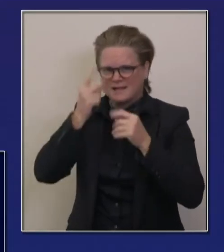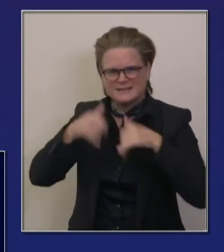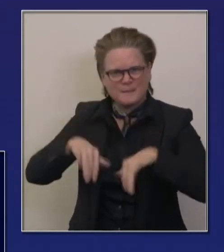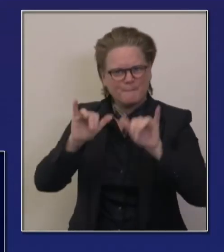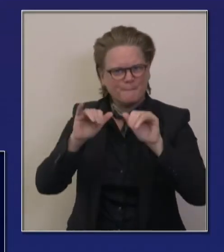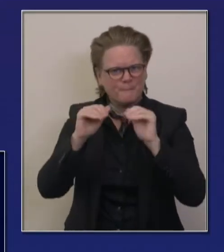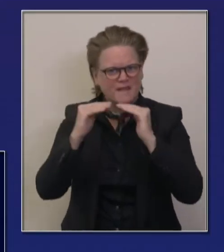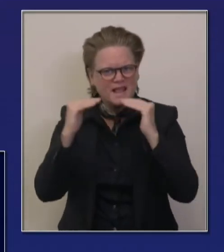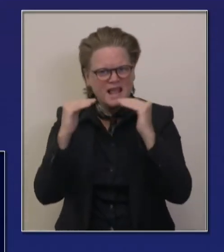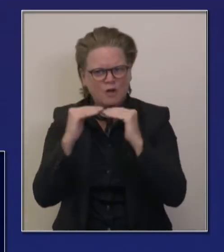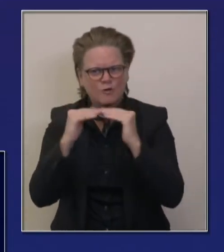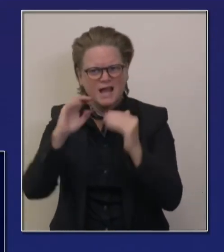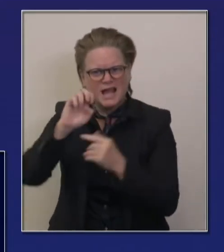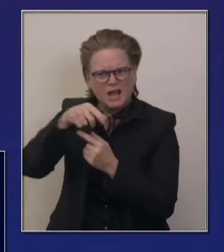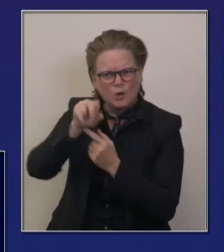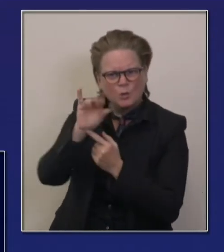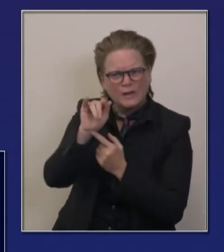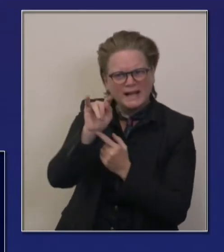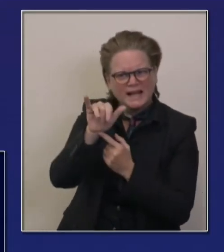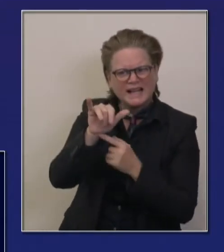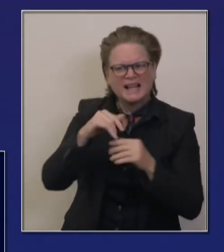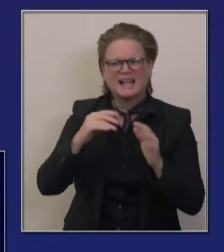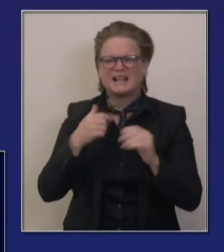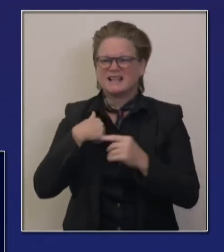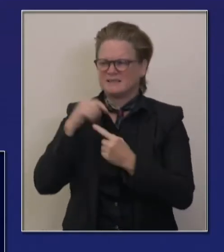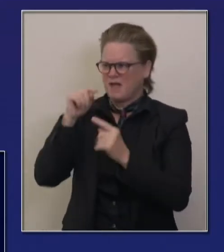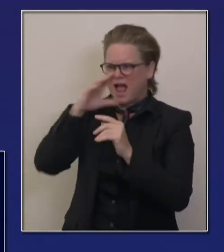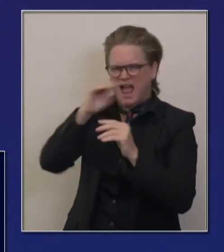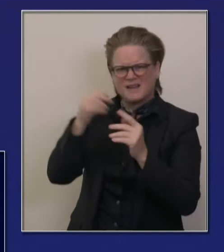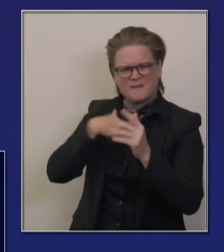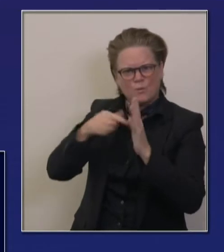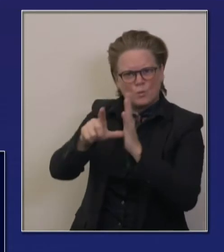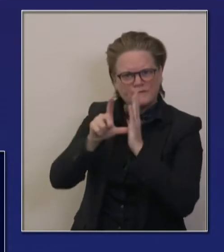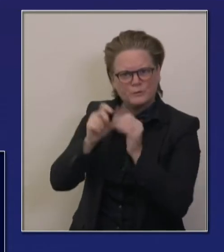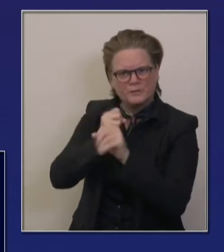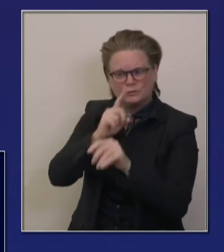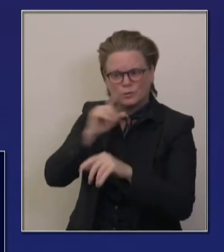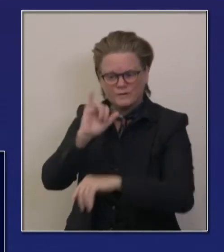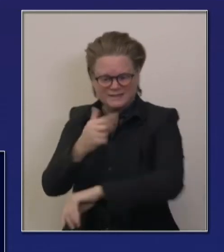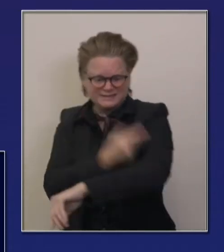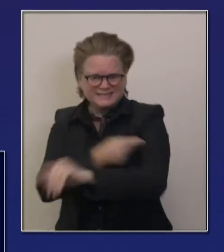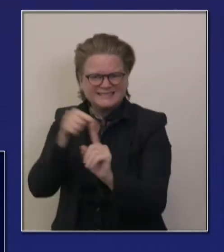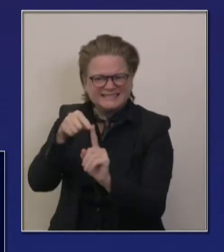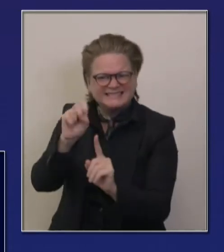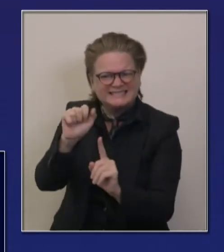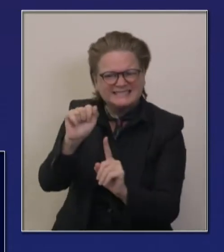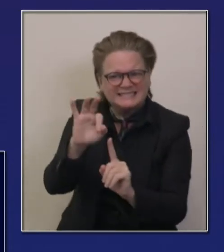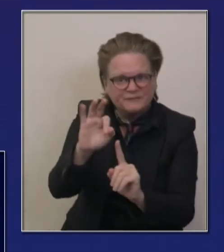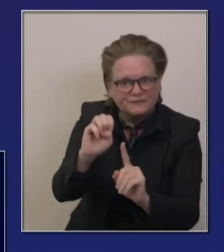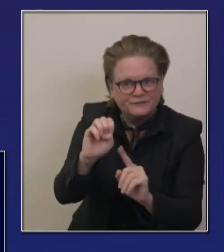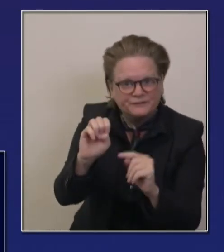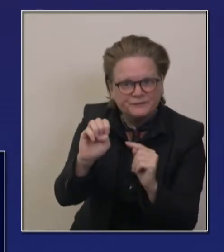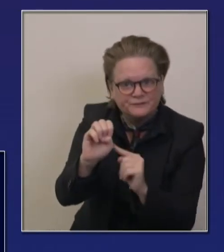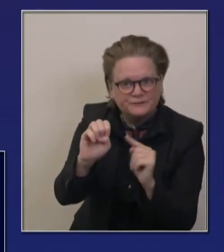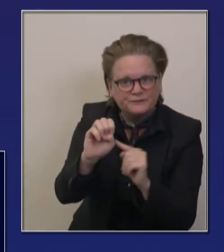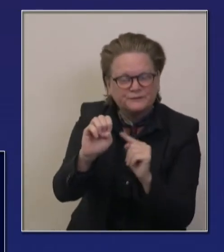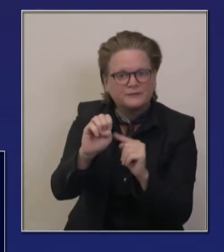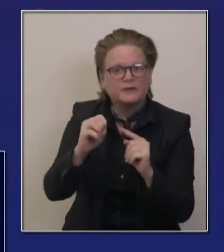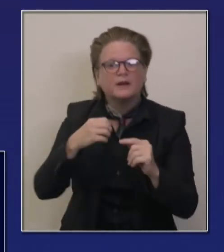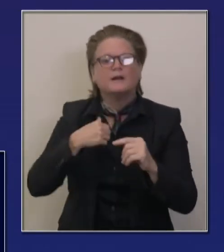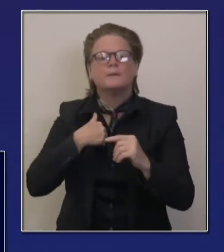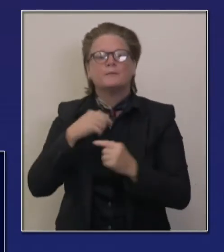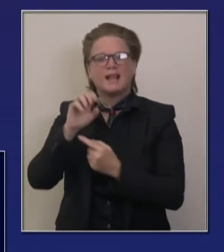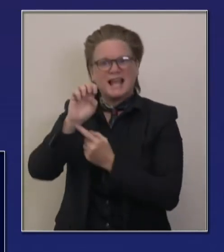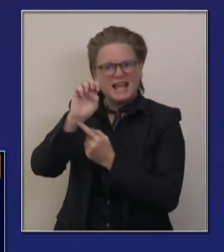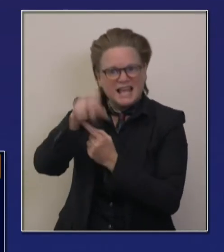Emphasis, safe and equitable vaccine distribution. We have been highlighting over the course the last number of weeks